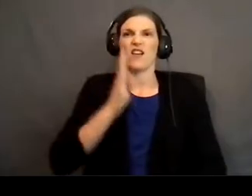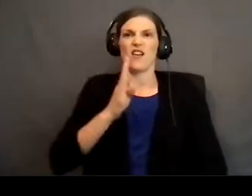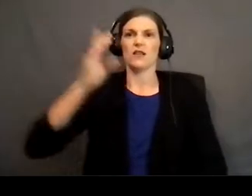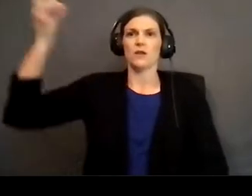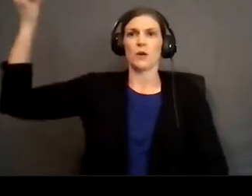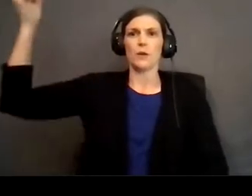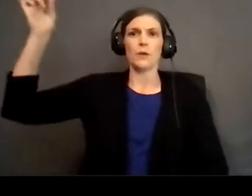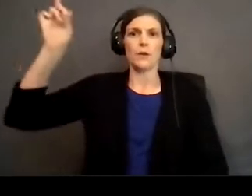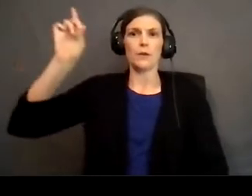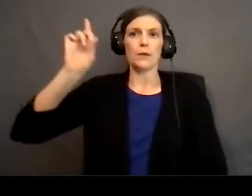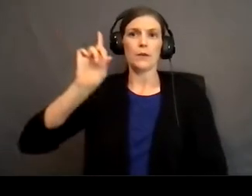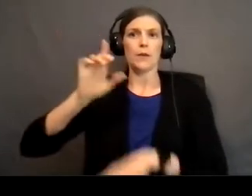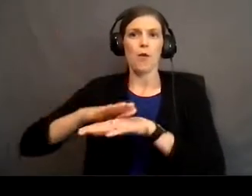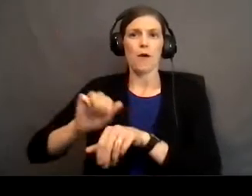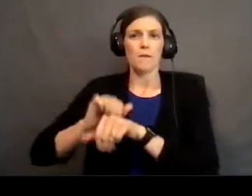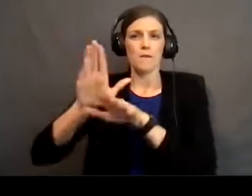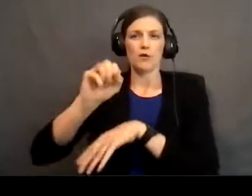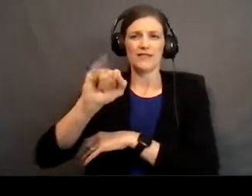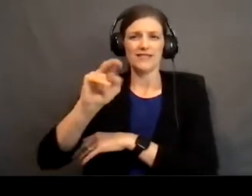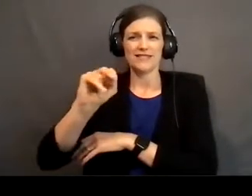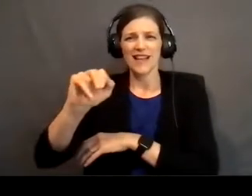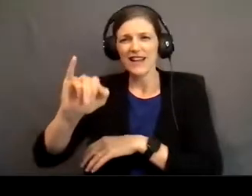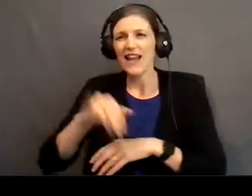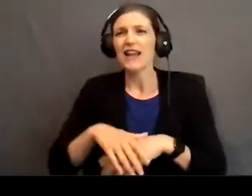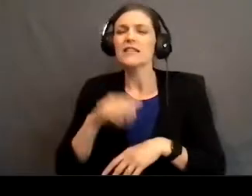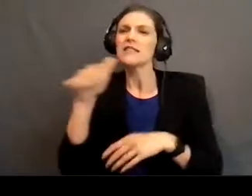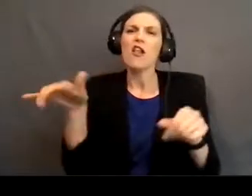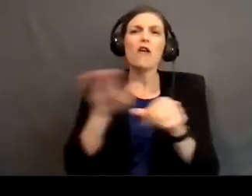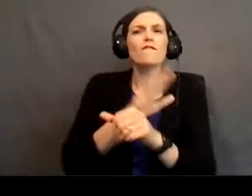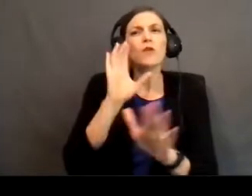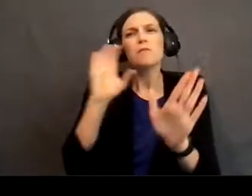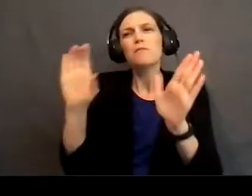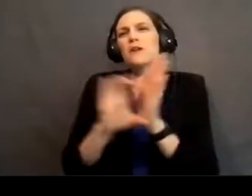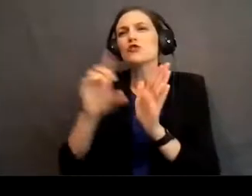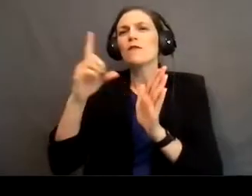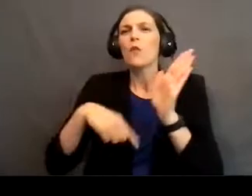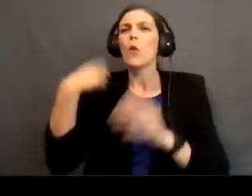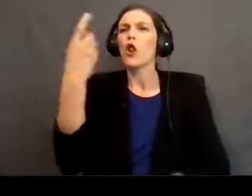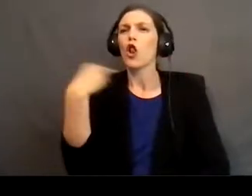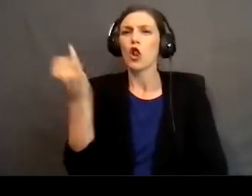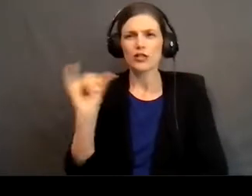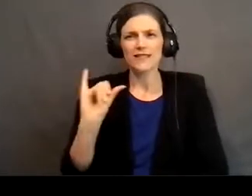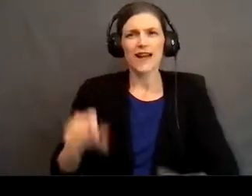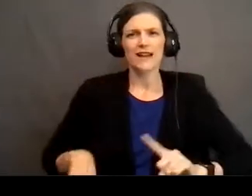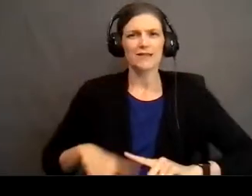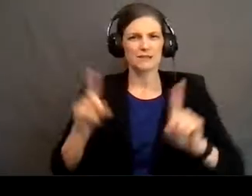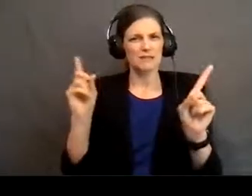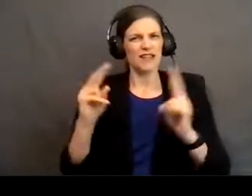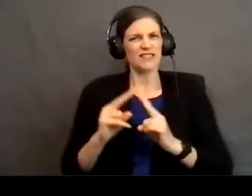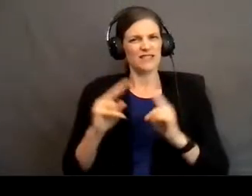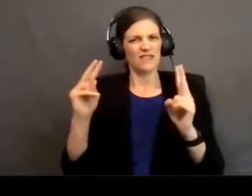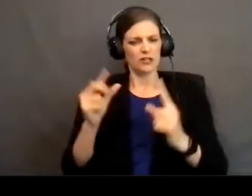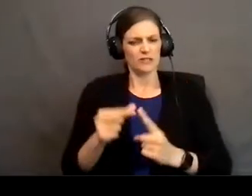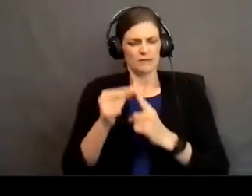upon Mount Sinai. Again, it's not a full picture of what it looks like when God is there, but it's this very special